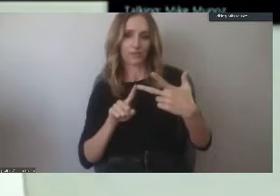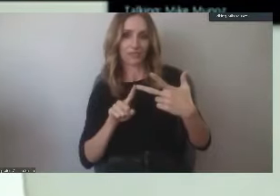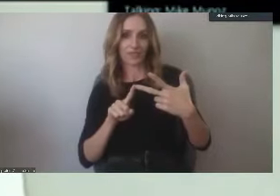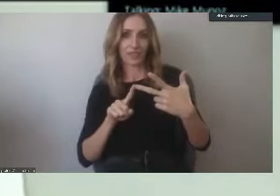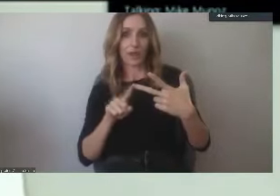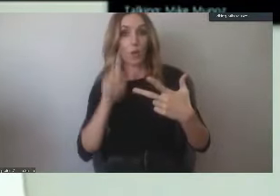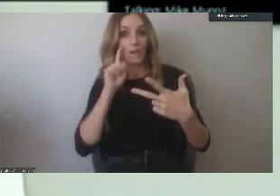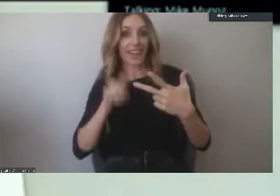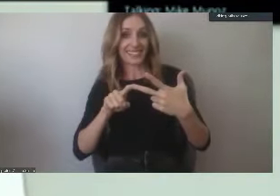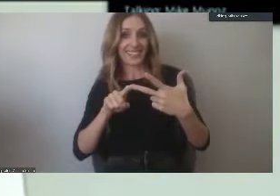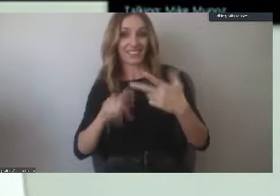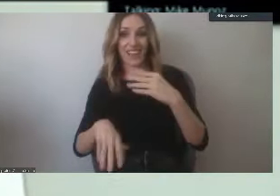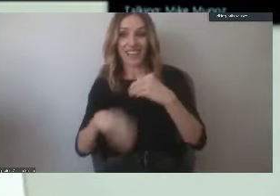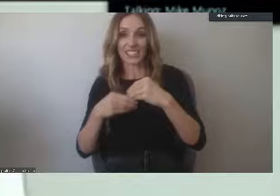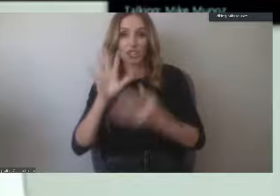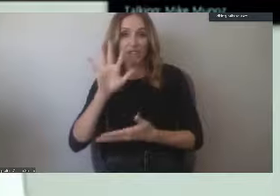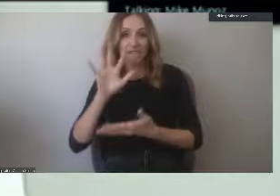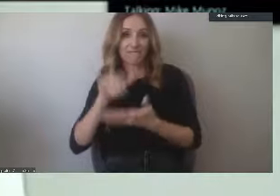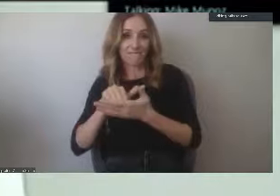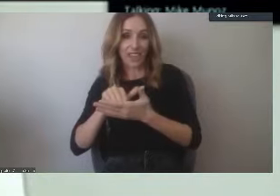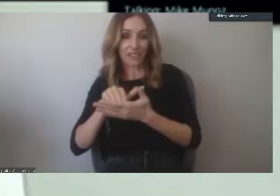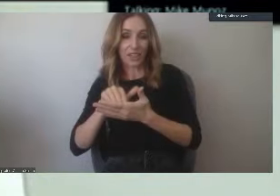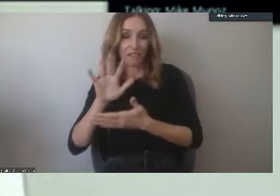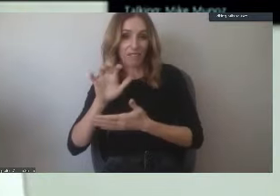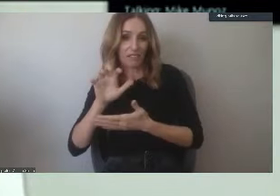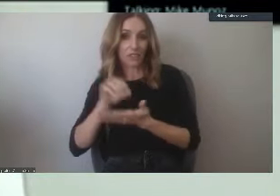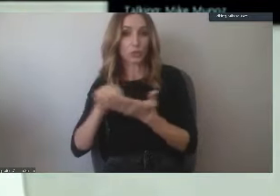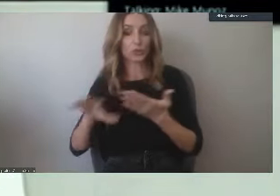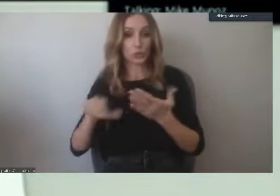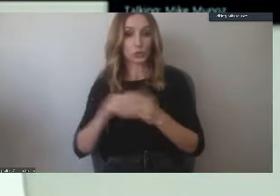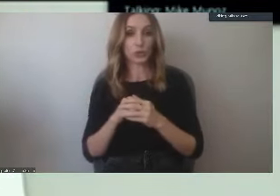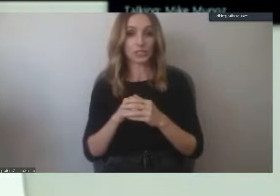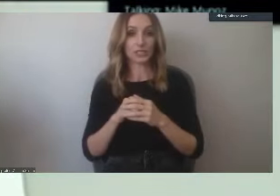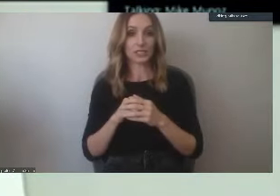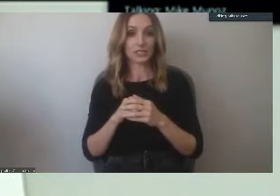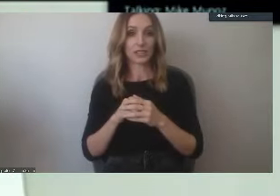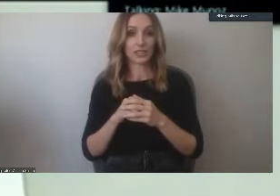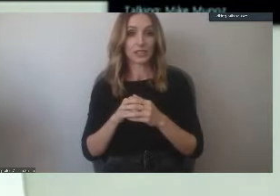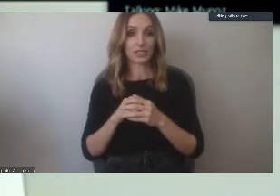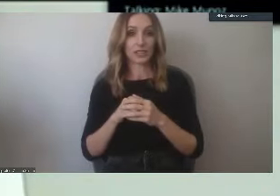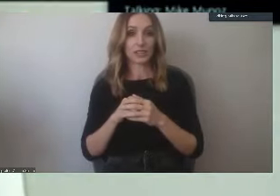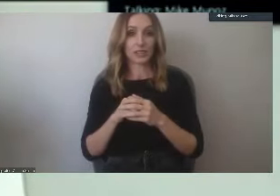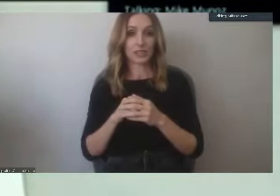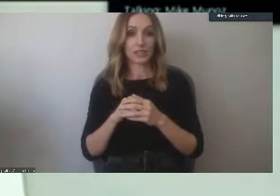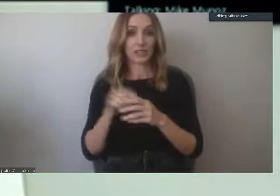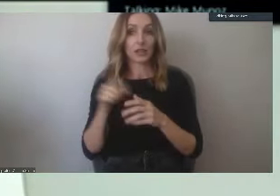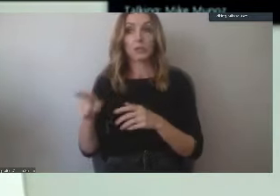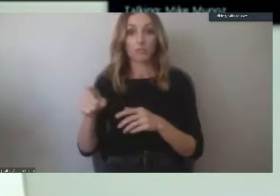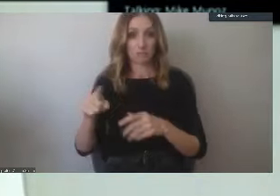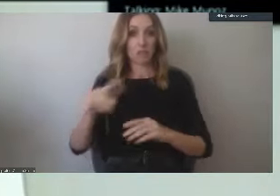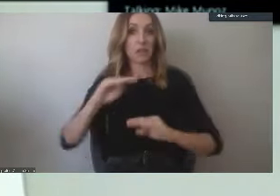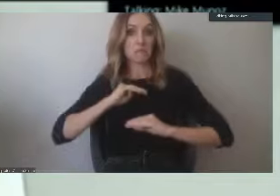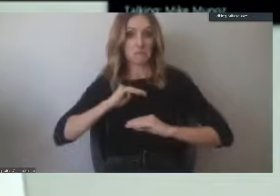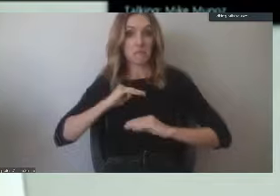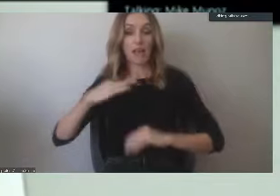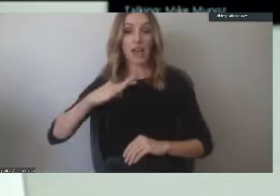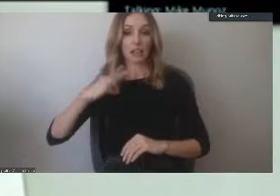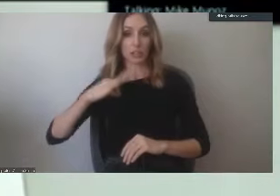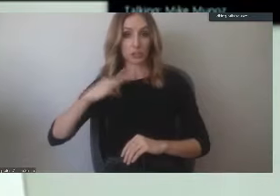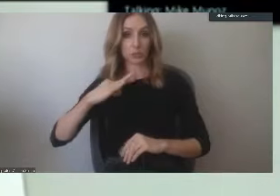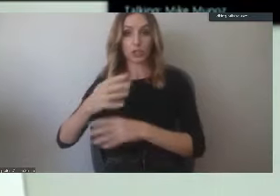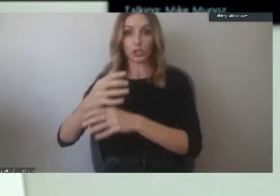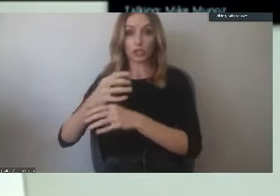,500 students here at Long Beach City College that meet the eligibility to receive an additional